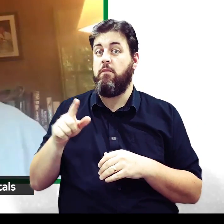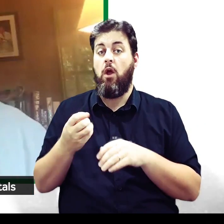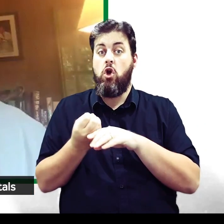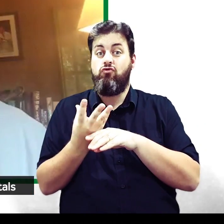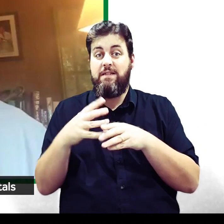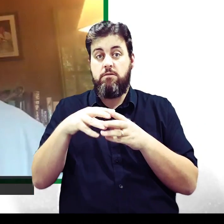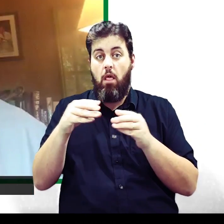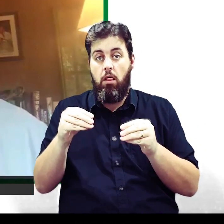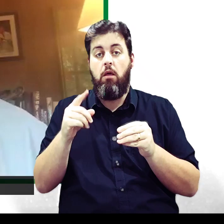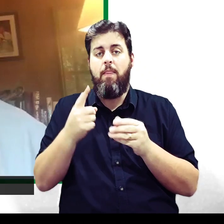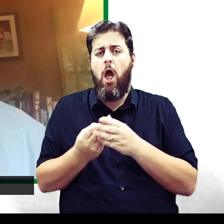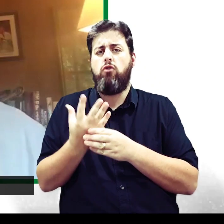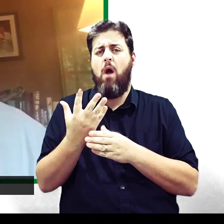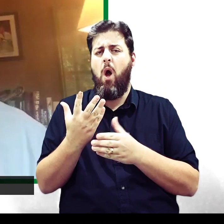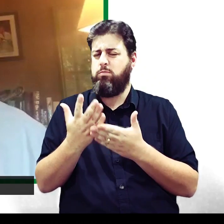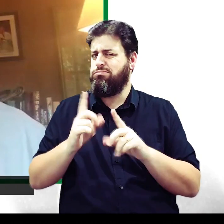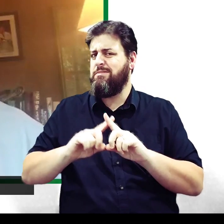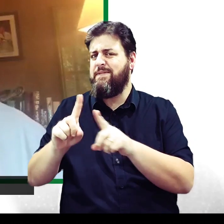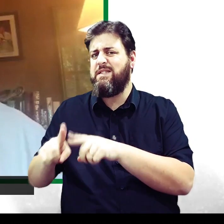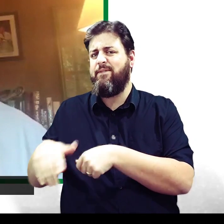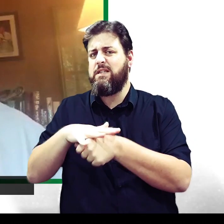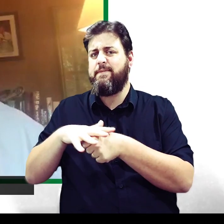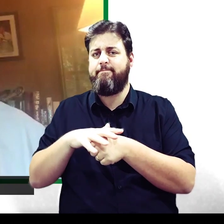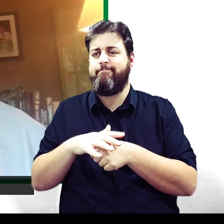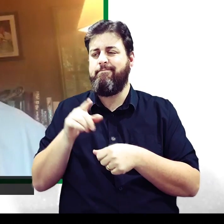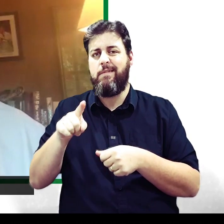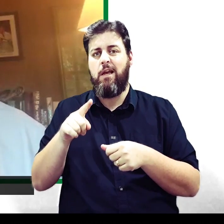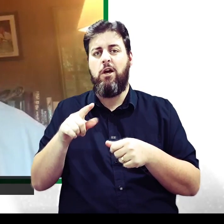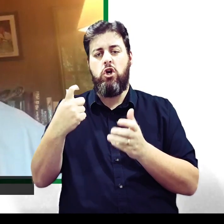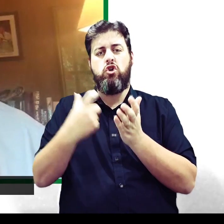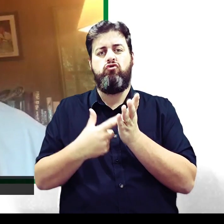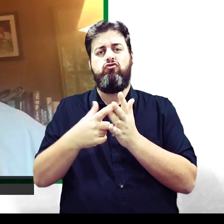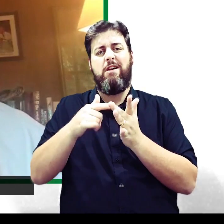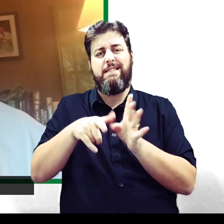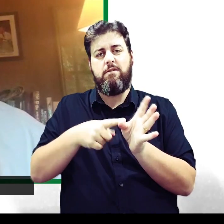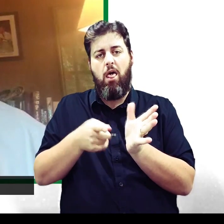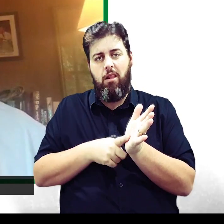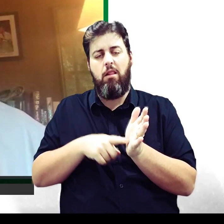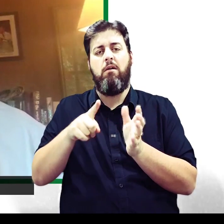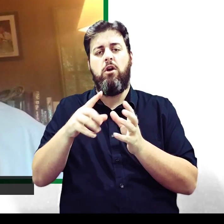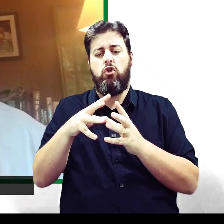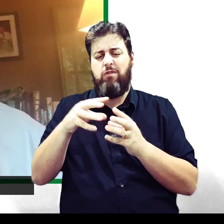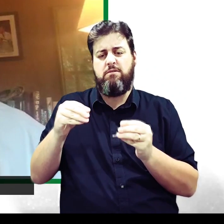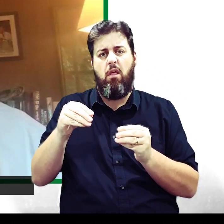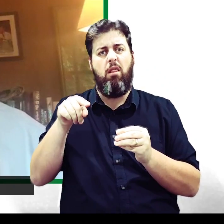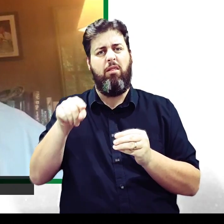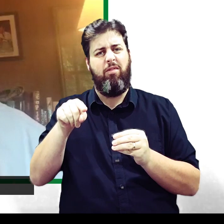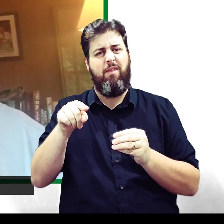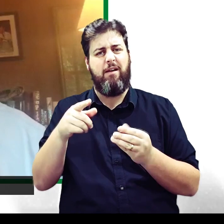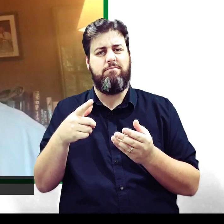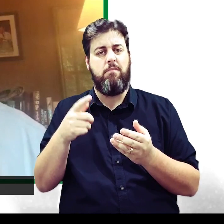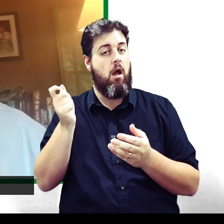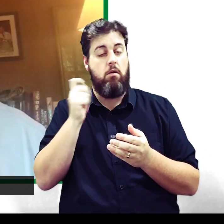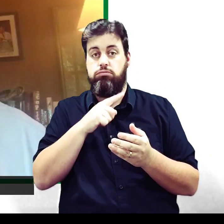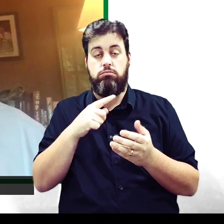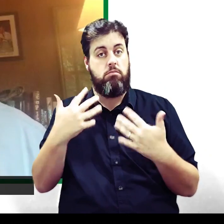circumstances and crystals are one of the most puzzling aspects of chemistry. It's amazing how crystals form